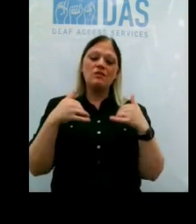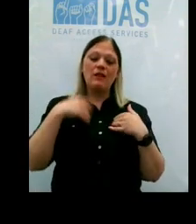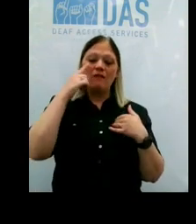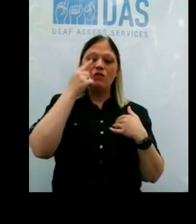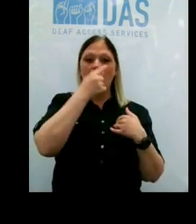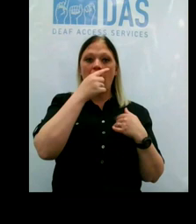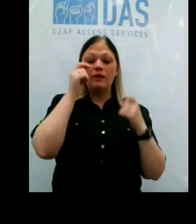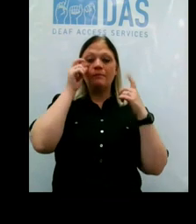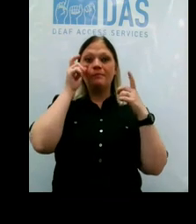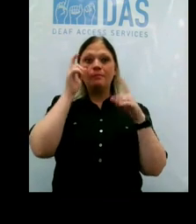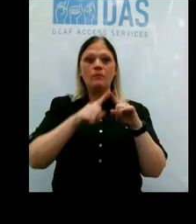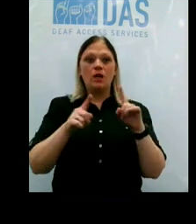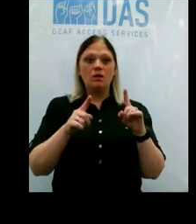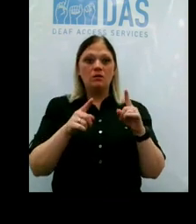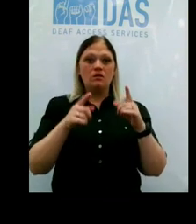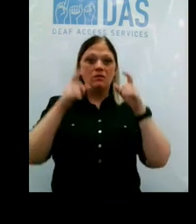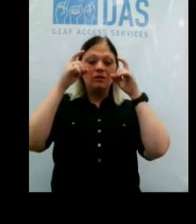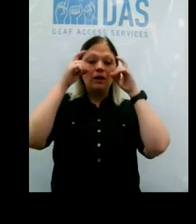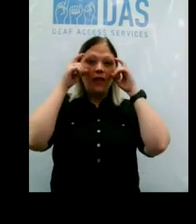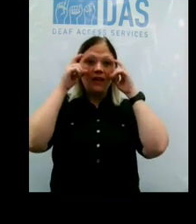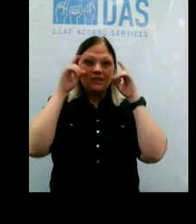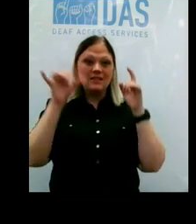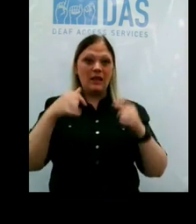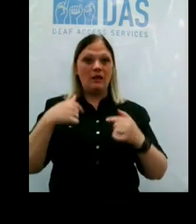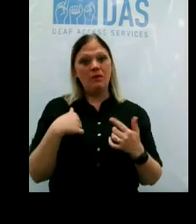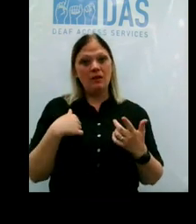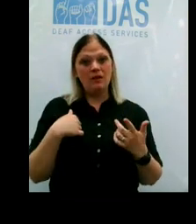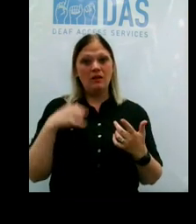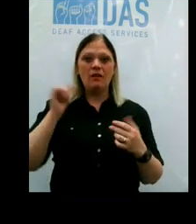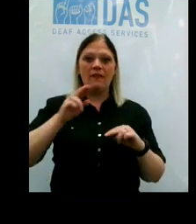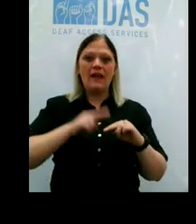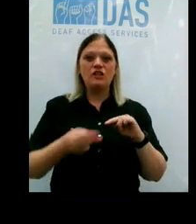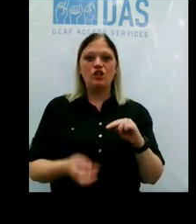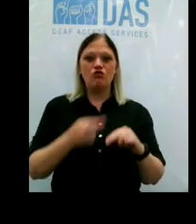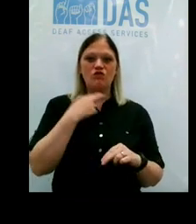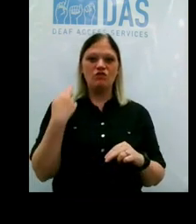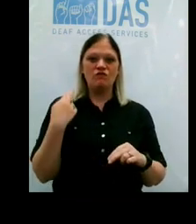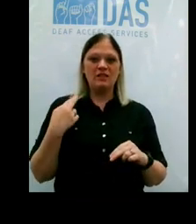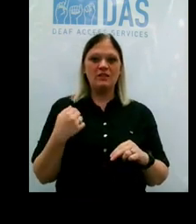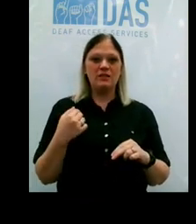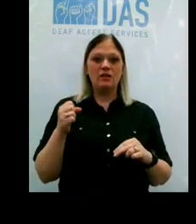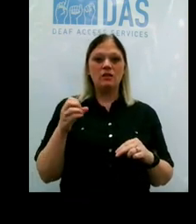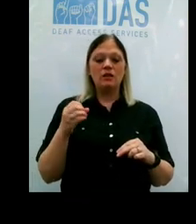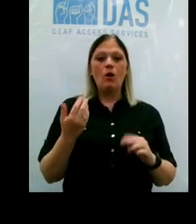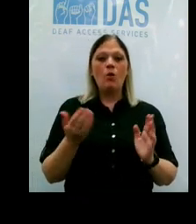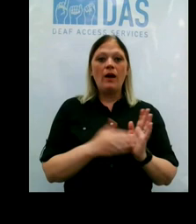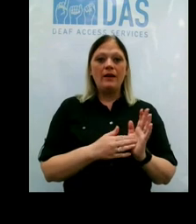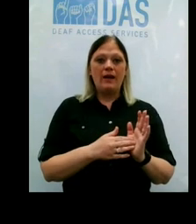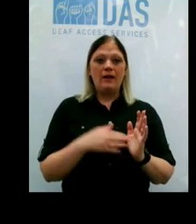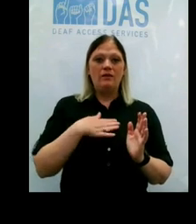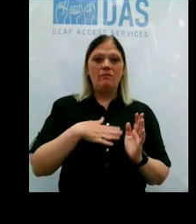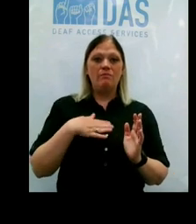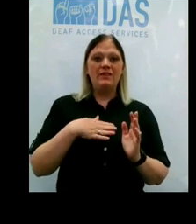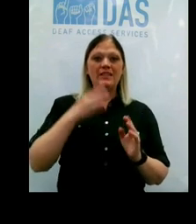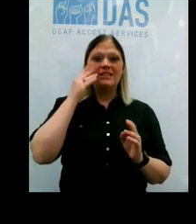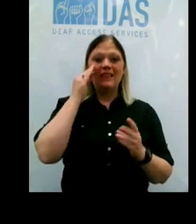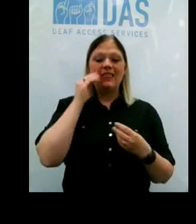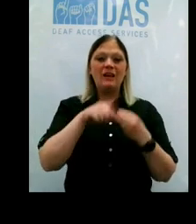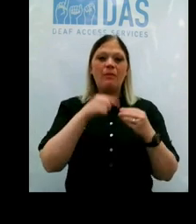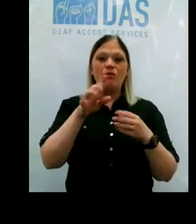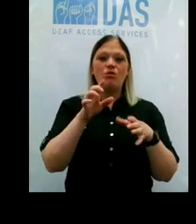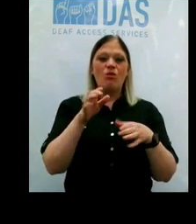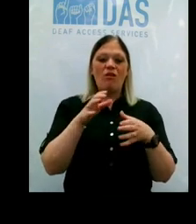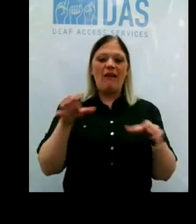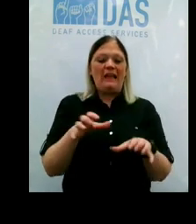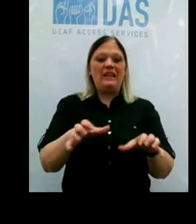eyes open, but if you're like me and you're wearing glasses, then that also decreases the risk. So, again, please think about what your activities are this